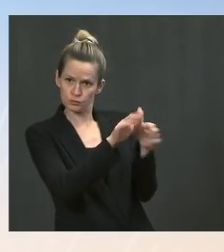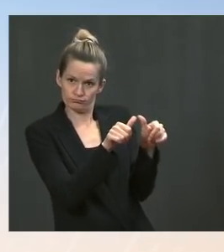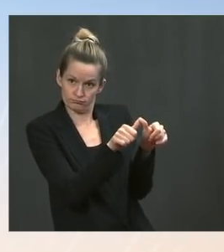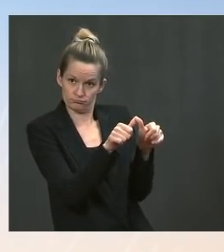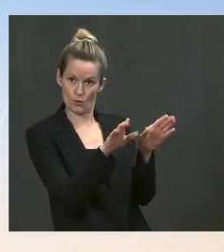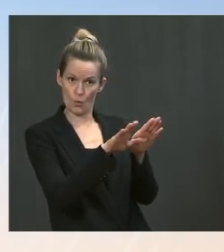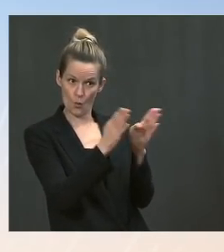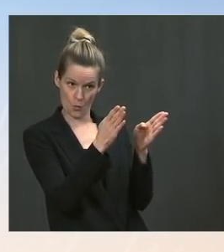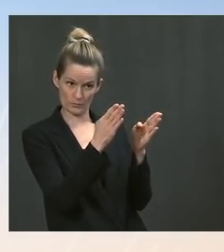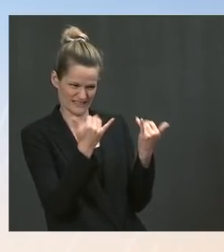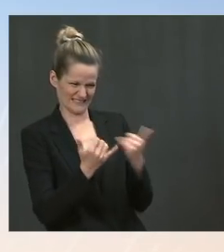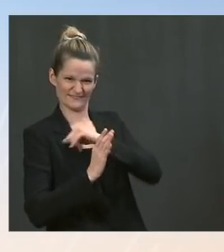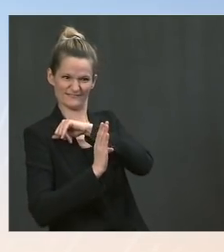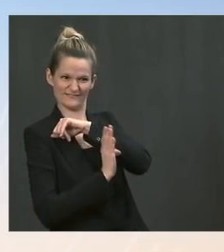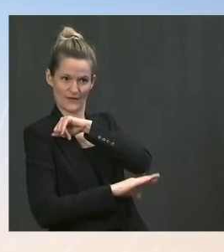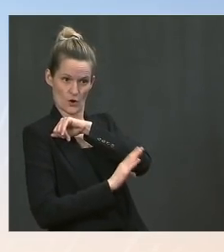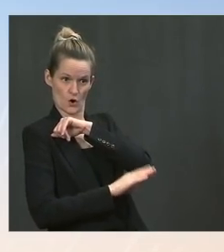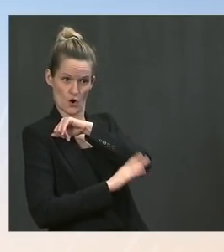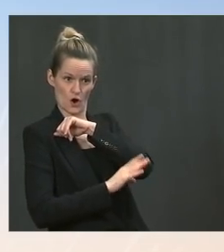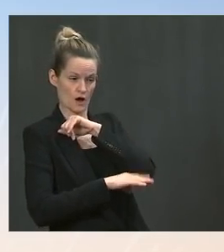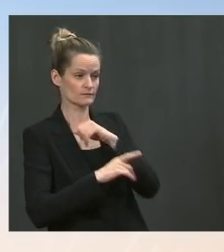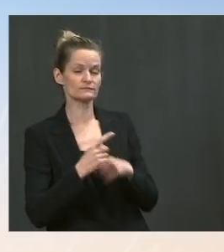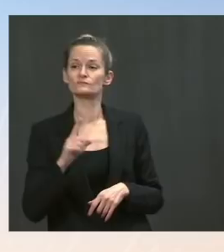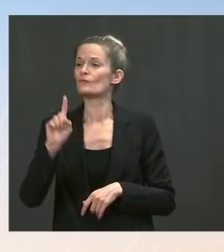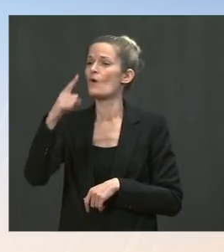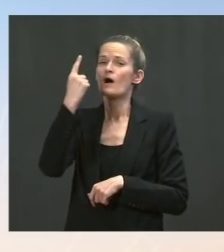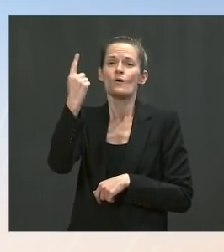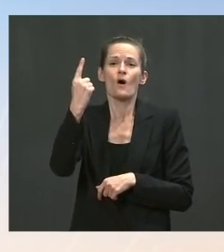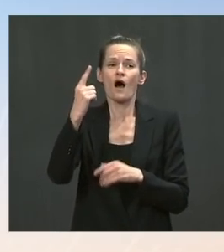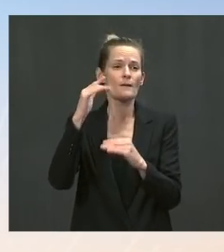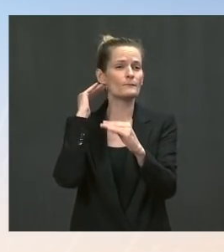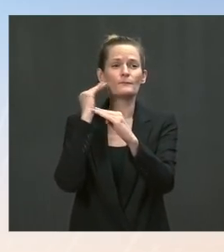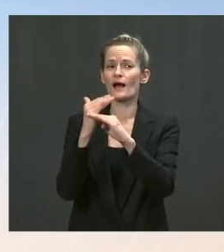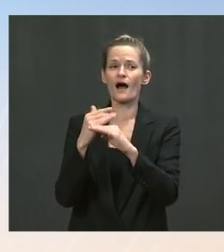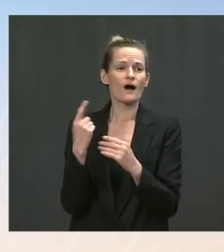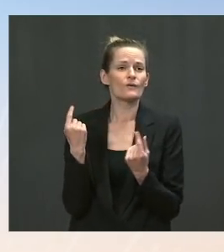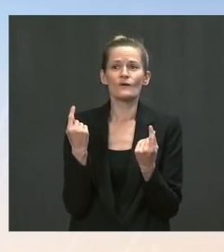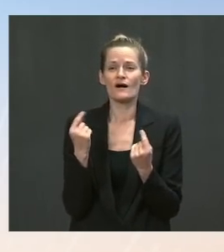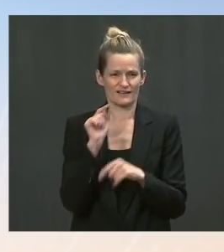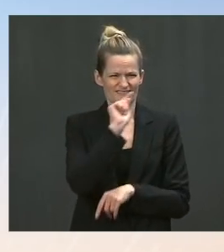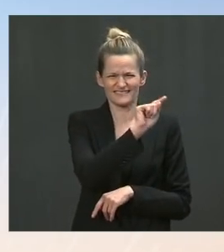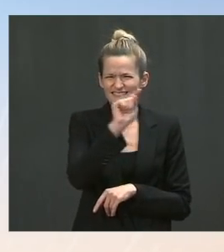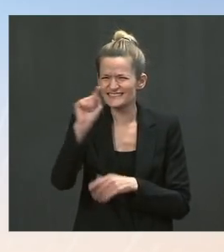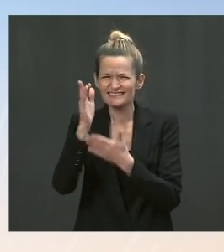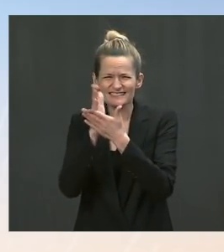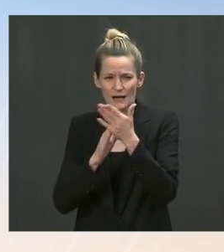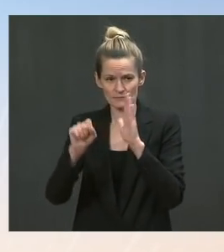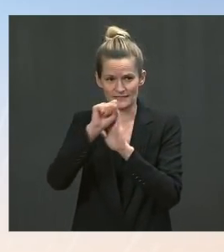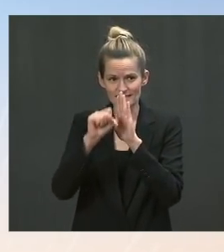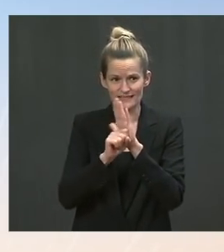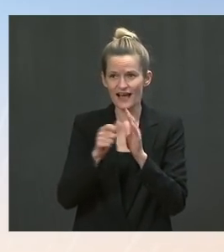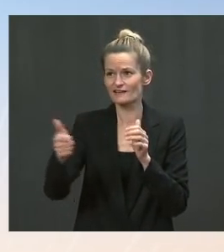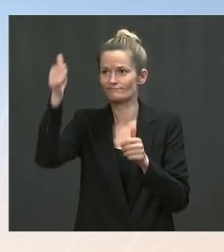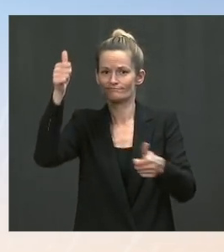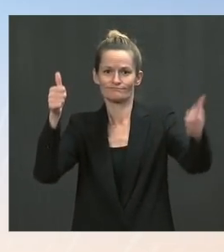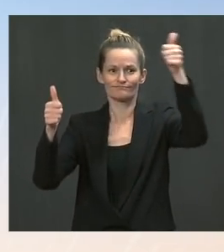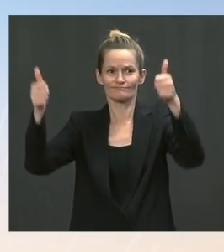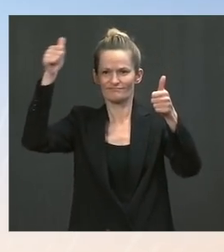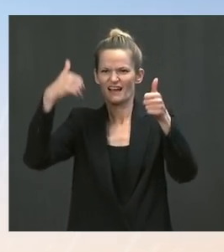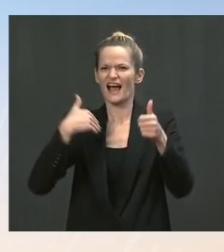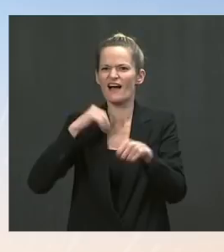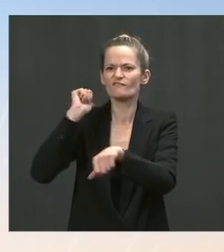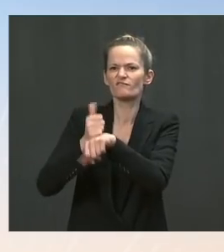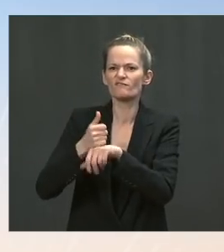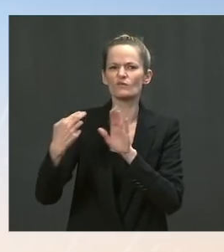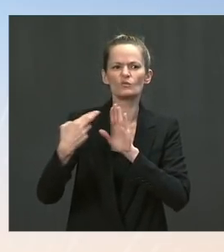prevention, the only thing preventing that would be if officials in different states and localities put in place restrictions that make that challenging or